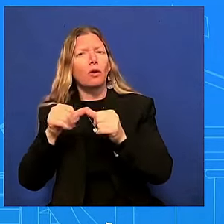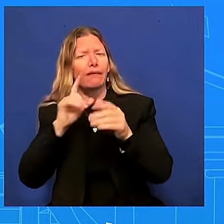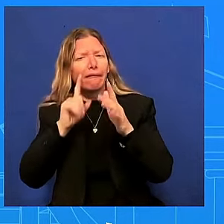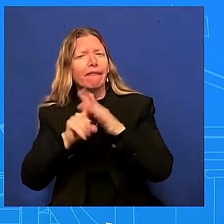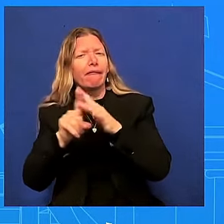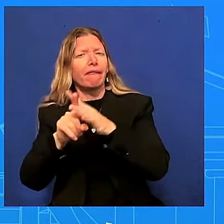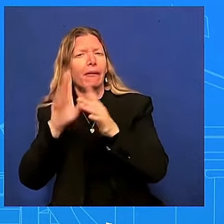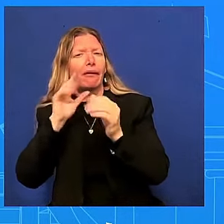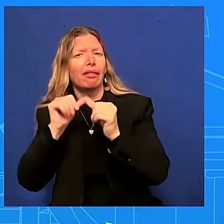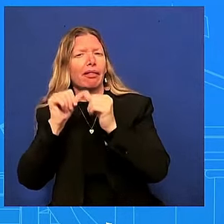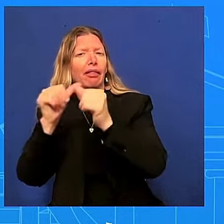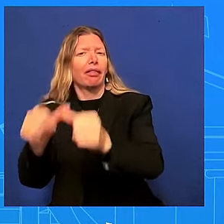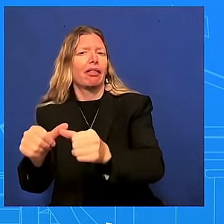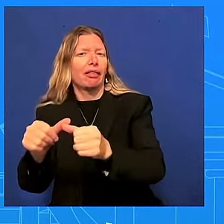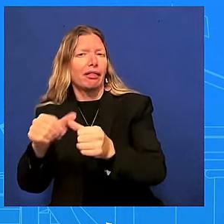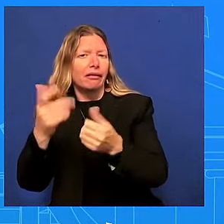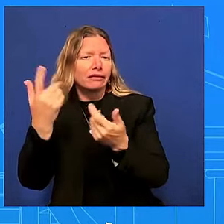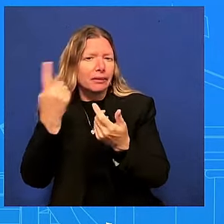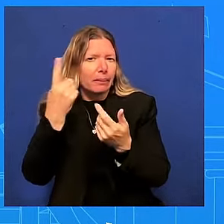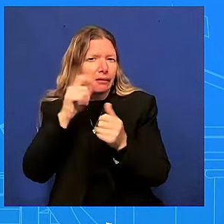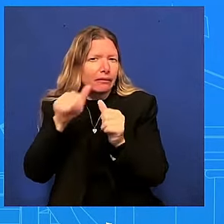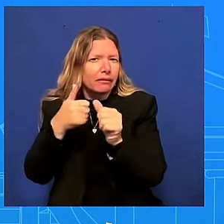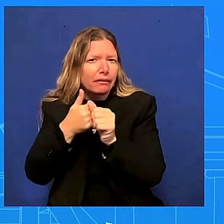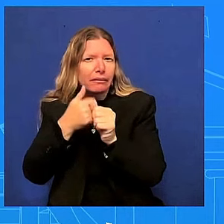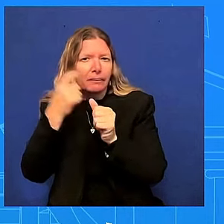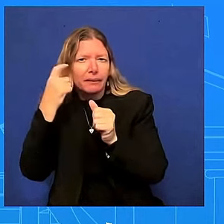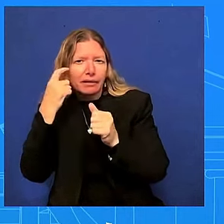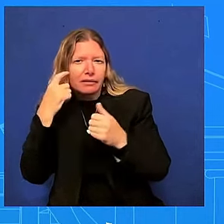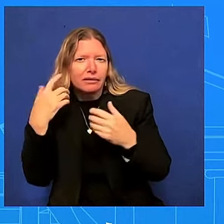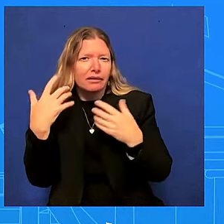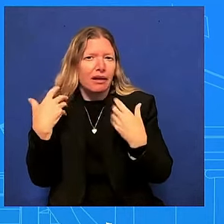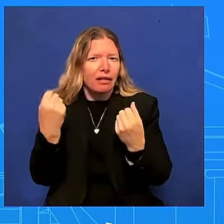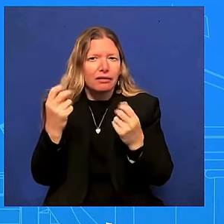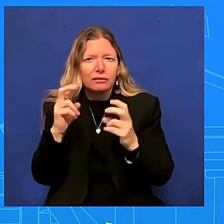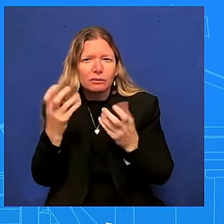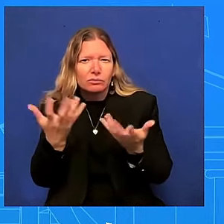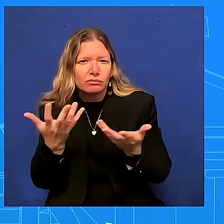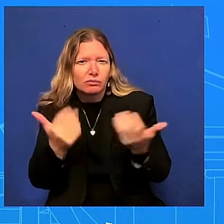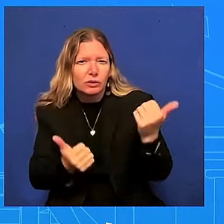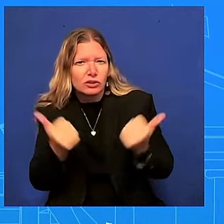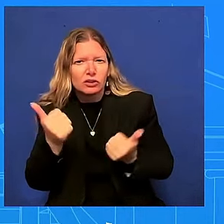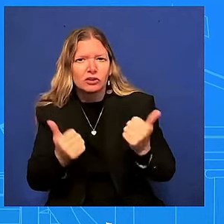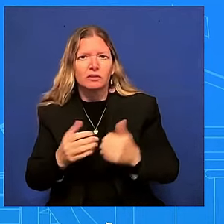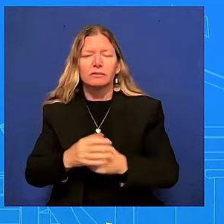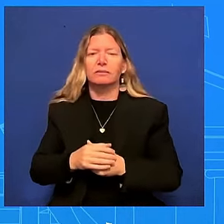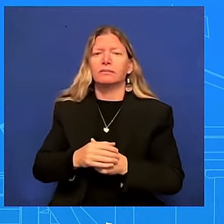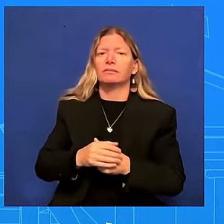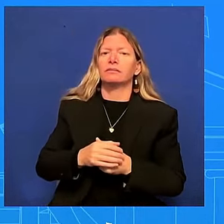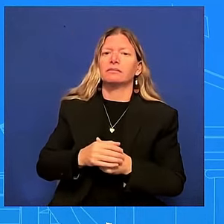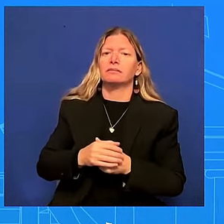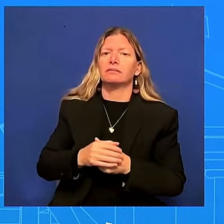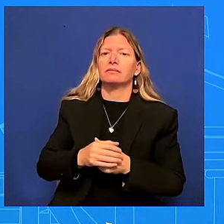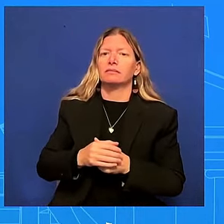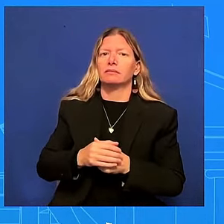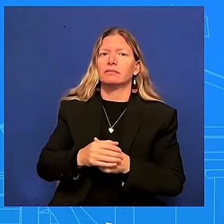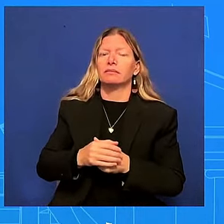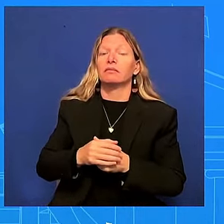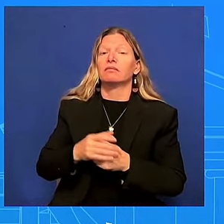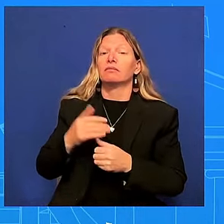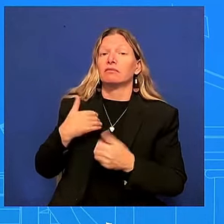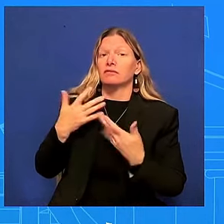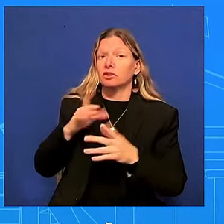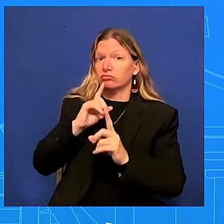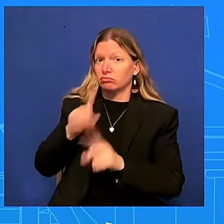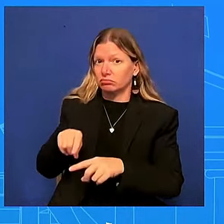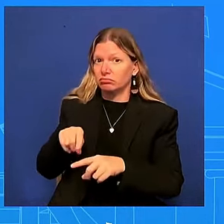he had a cold and a bad night i would not see this as an episode i would see this as what it was and what we